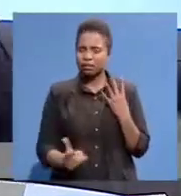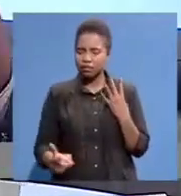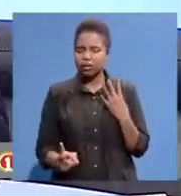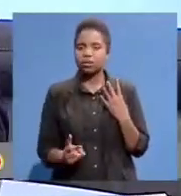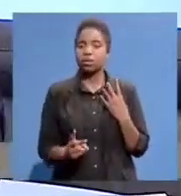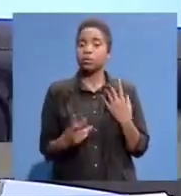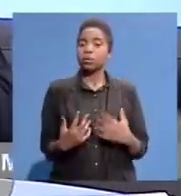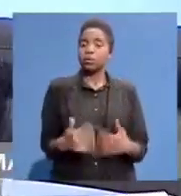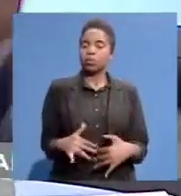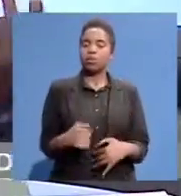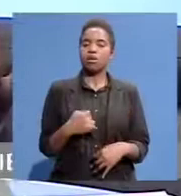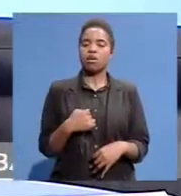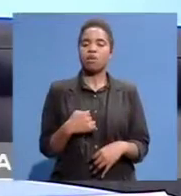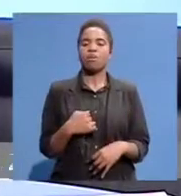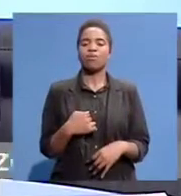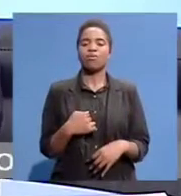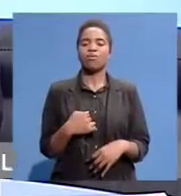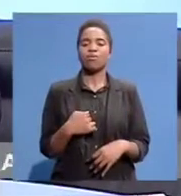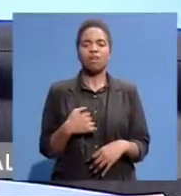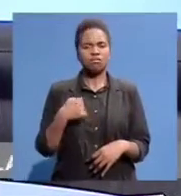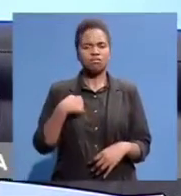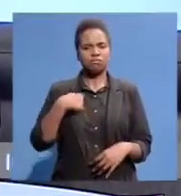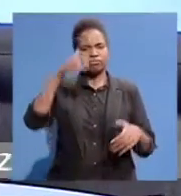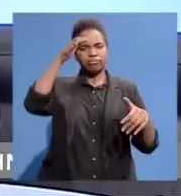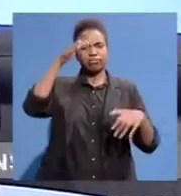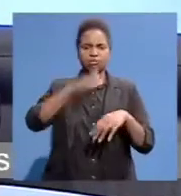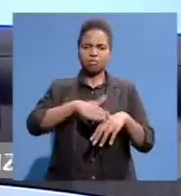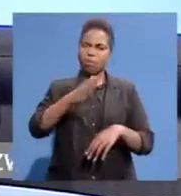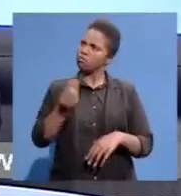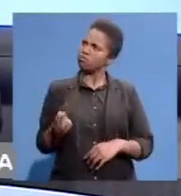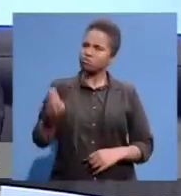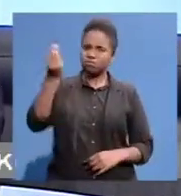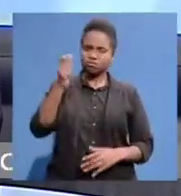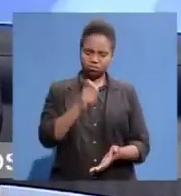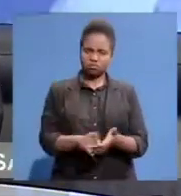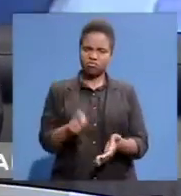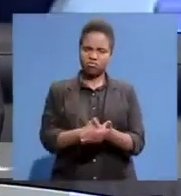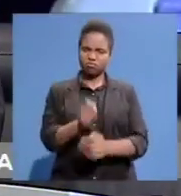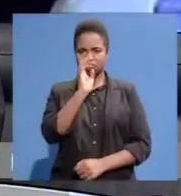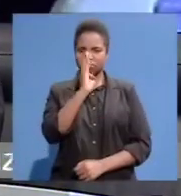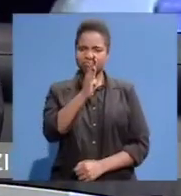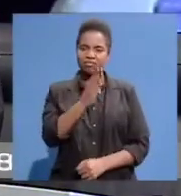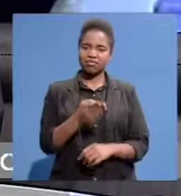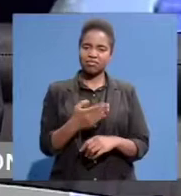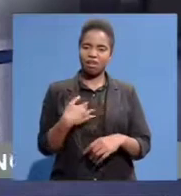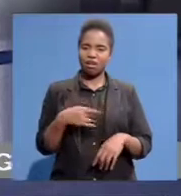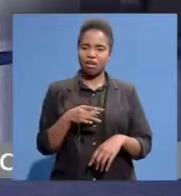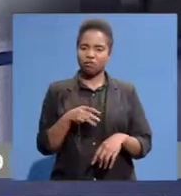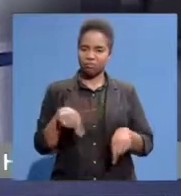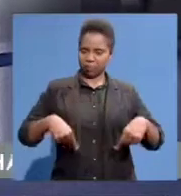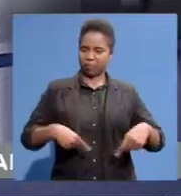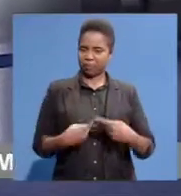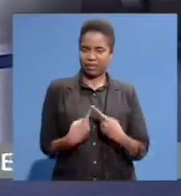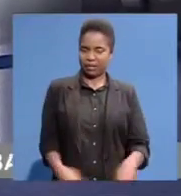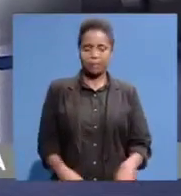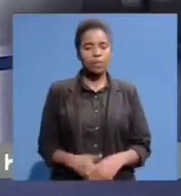Invariably made Made us bold enough To begin to write Directly And we were overtly political Did you ever get a